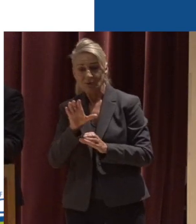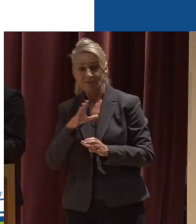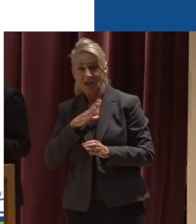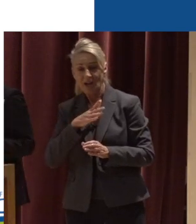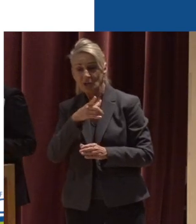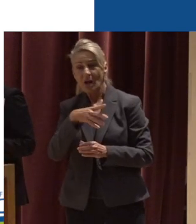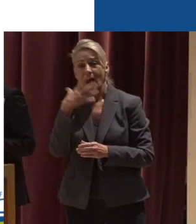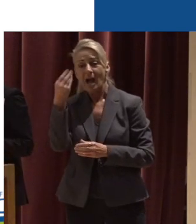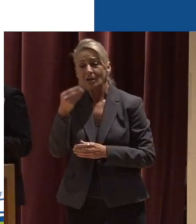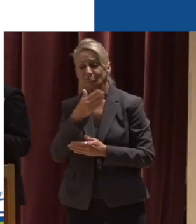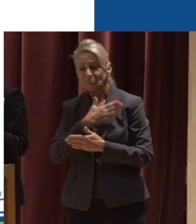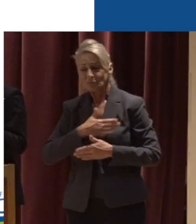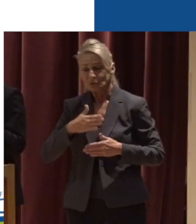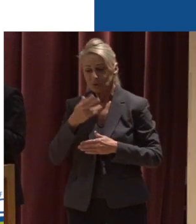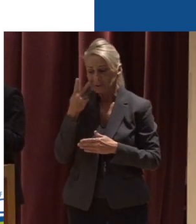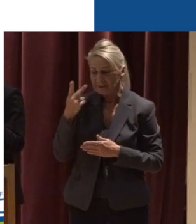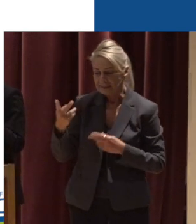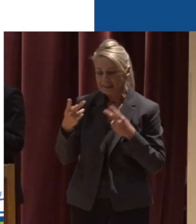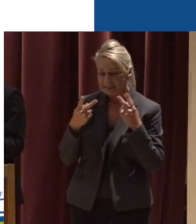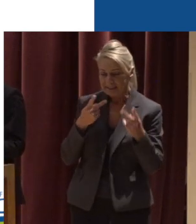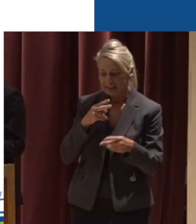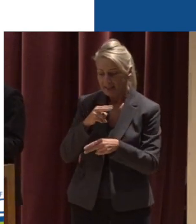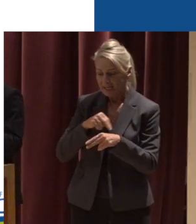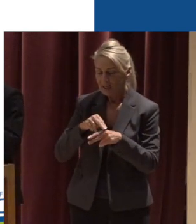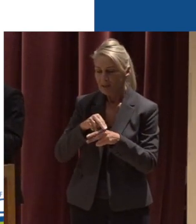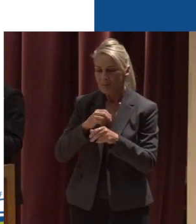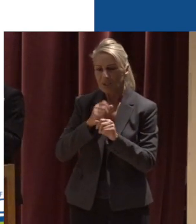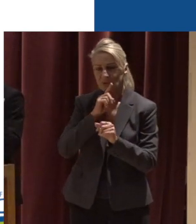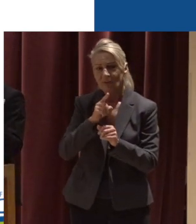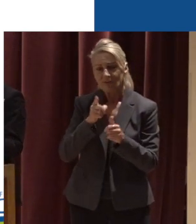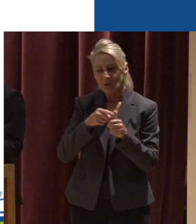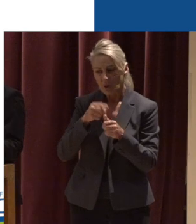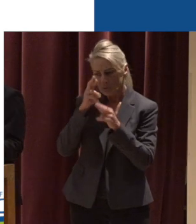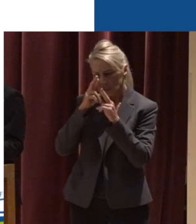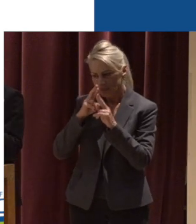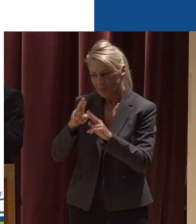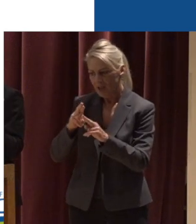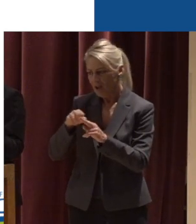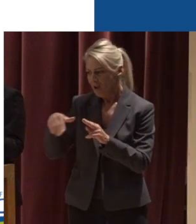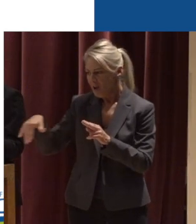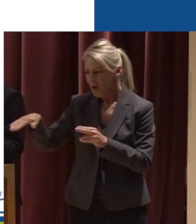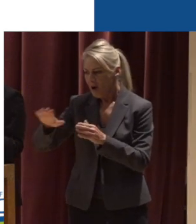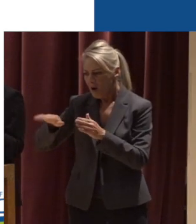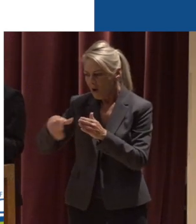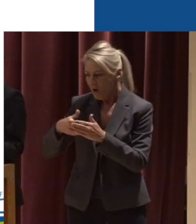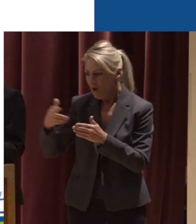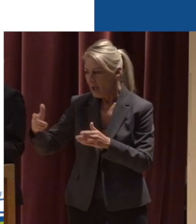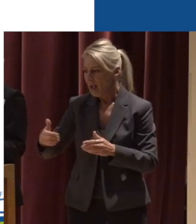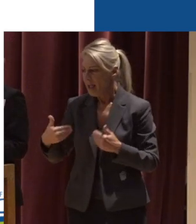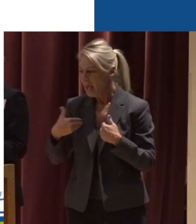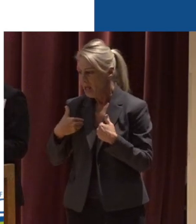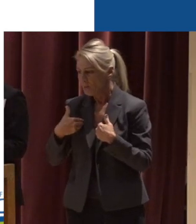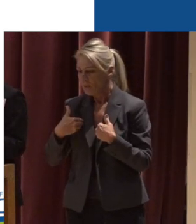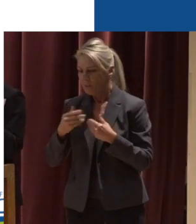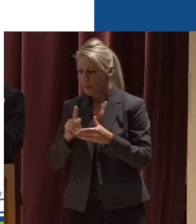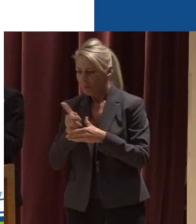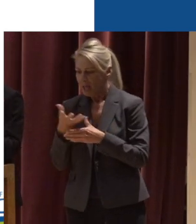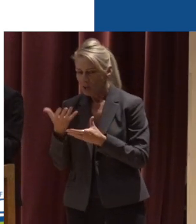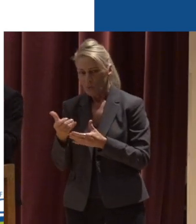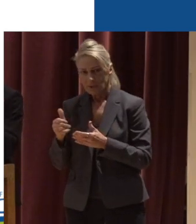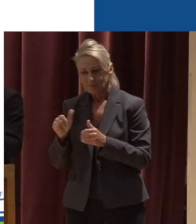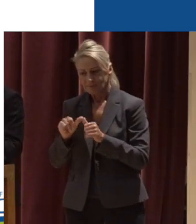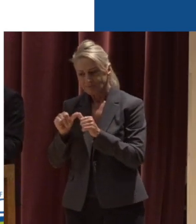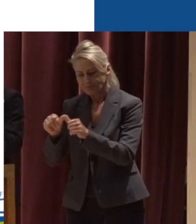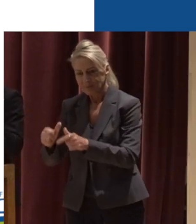nature Make sure that you're respecting the fact that all the animals there All of the plants there want to remain there, okay? So